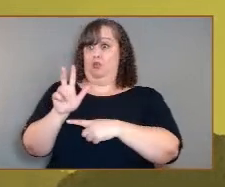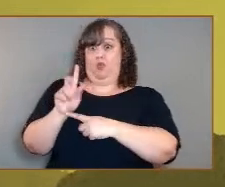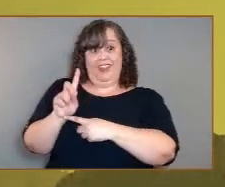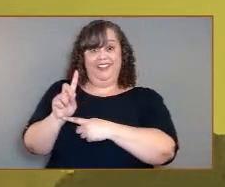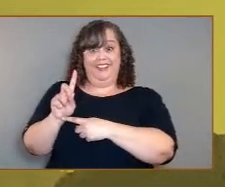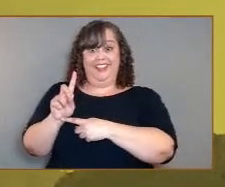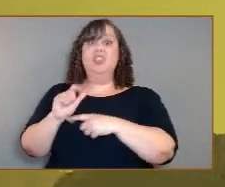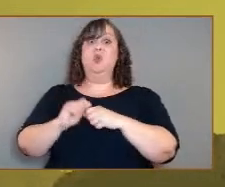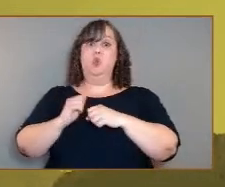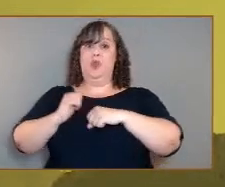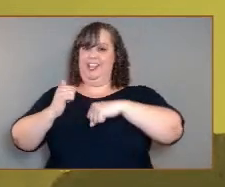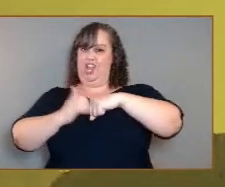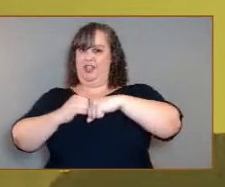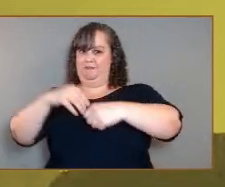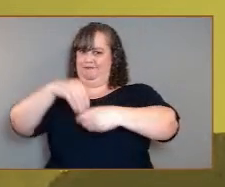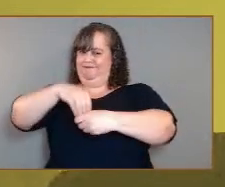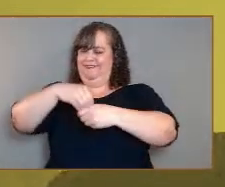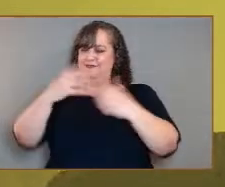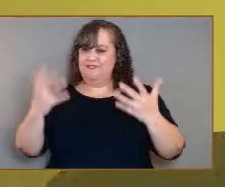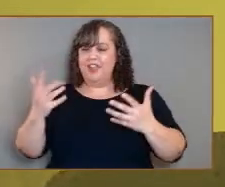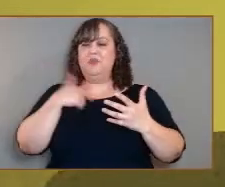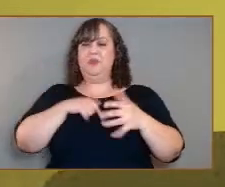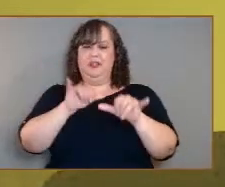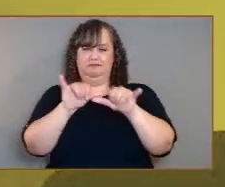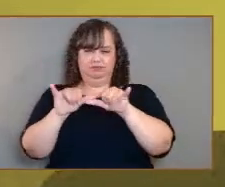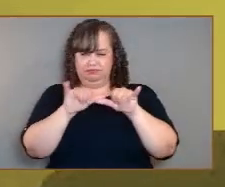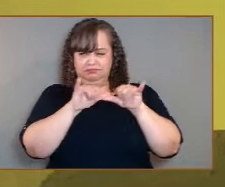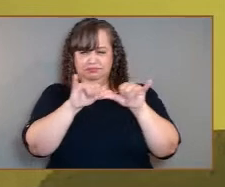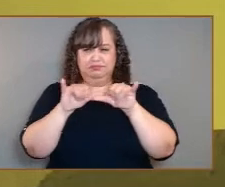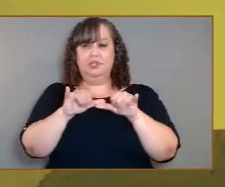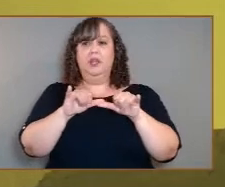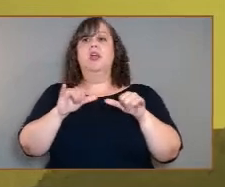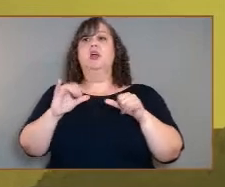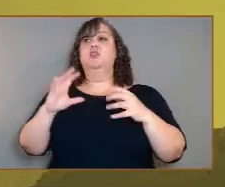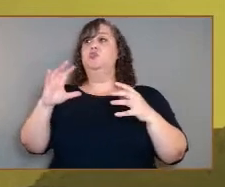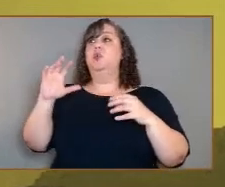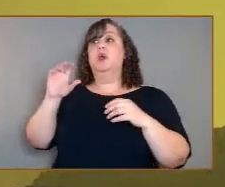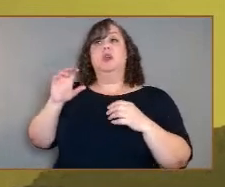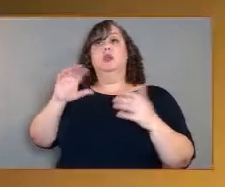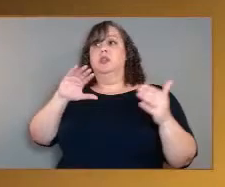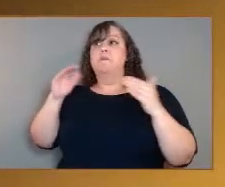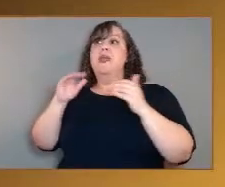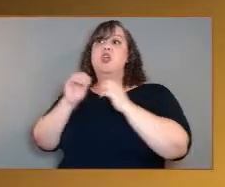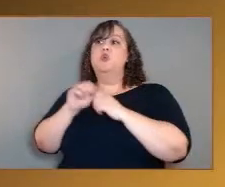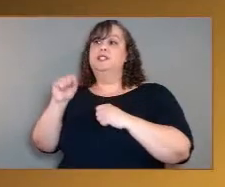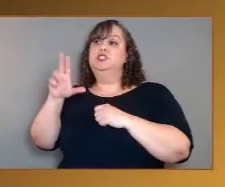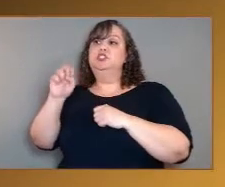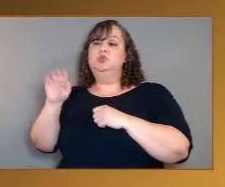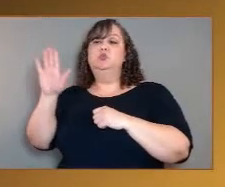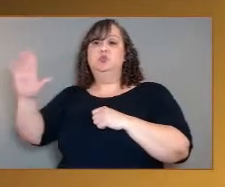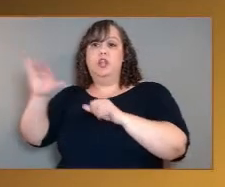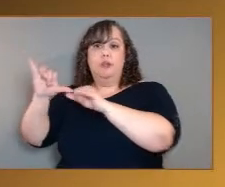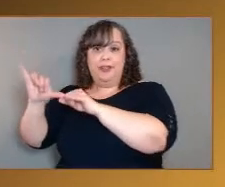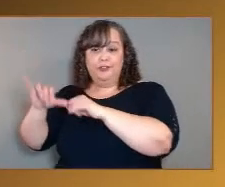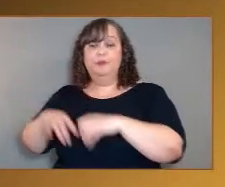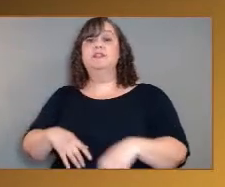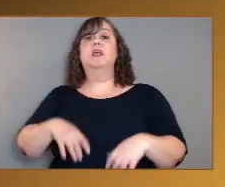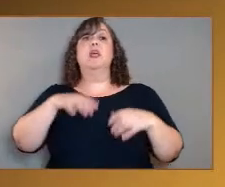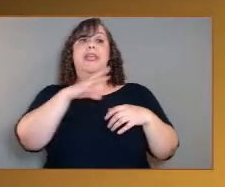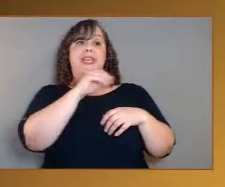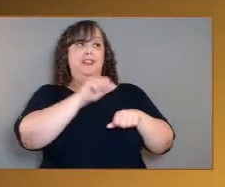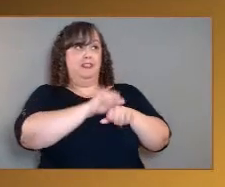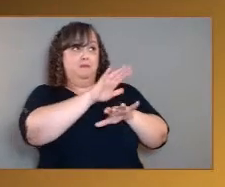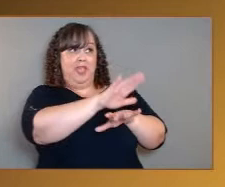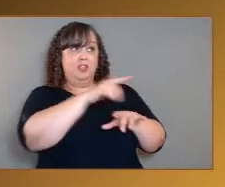like locally to compare the Sue's measurements to the global ones from Veritas. And in the mountains of Alpha, we're thinking these could be an ancient